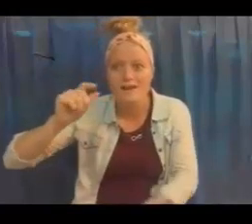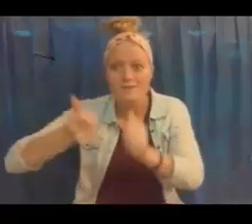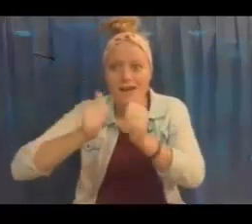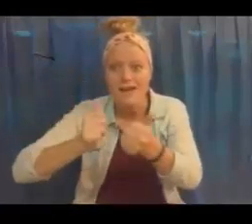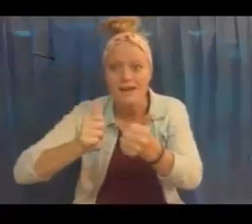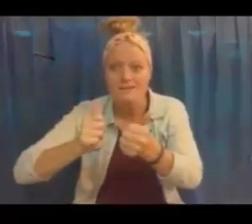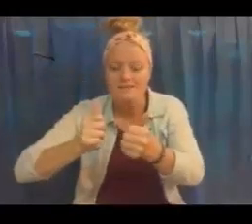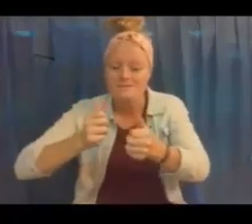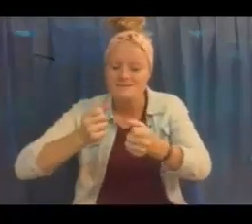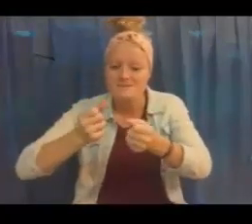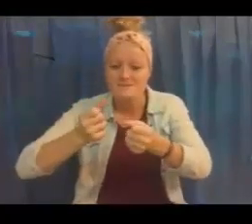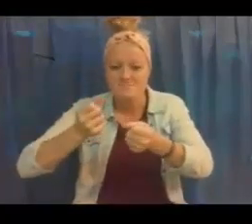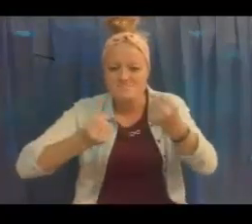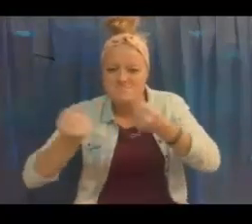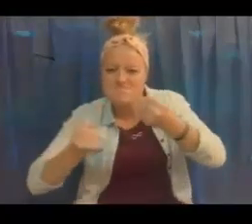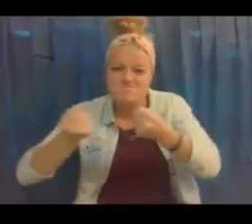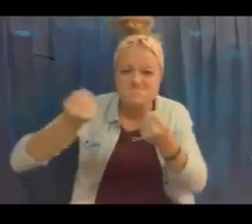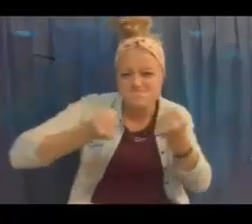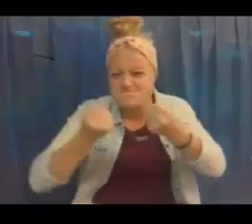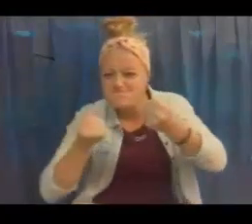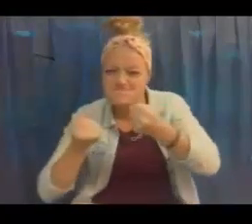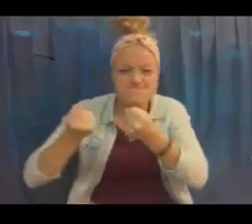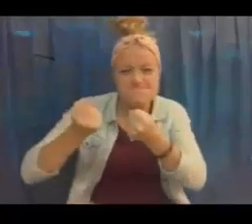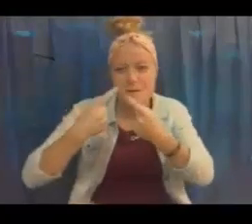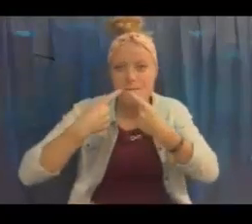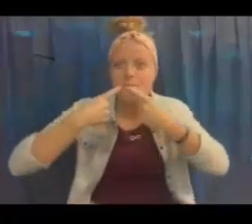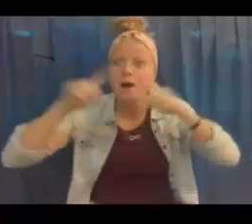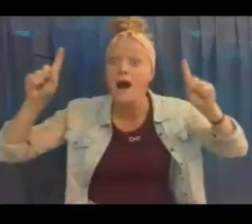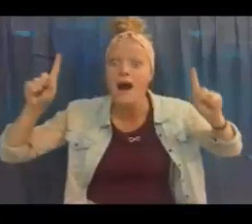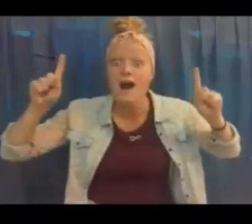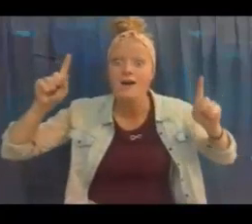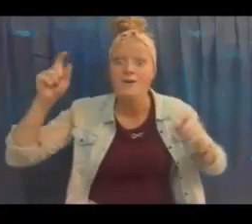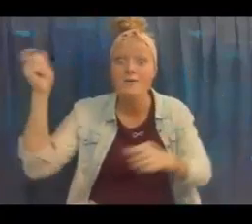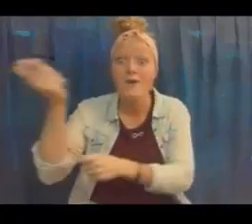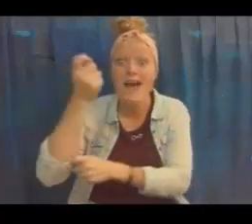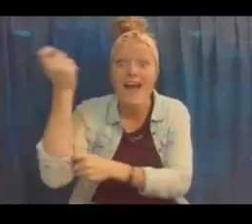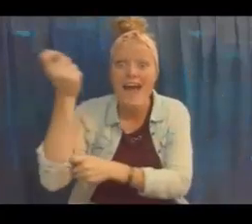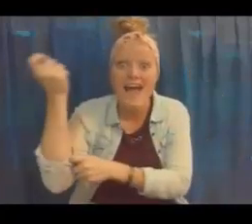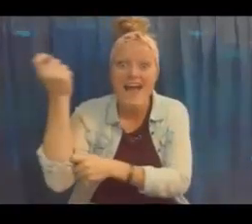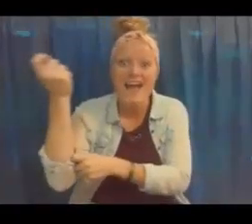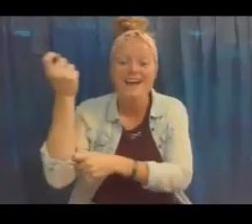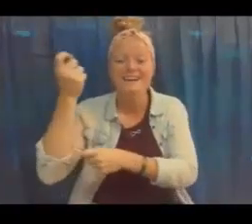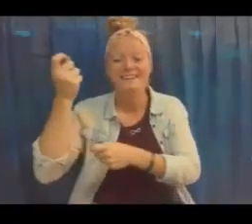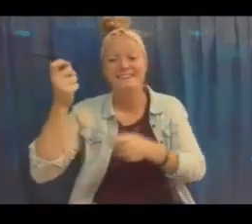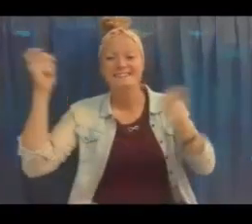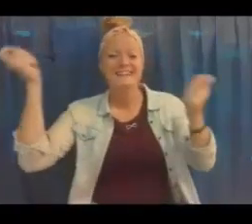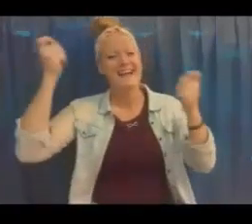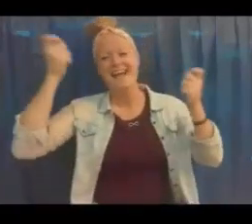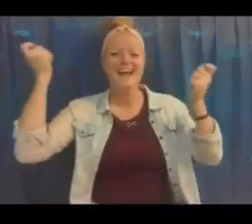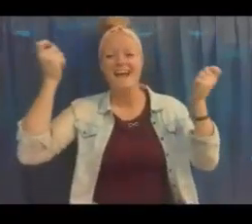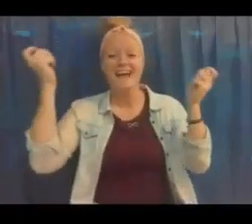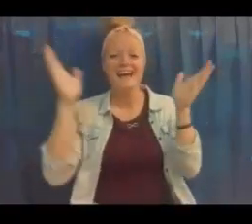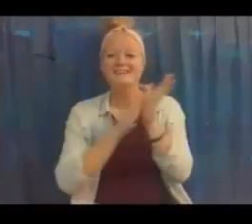But on race number 20, he raced and finally he won.